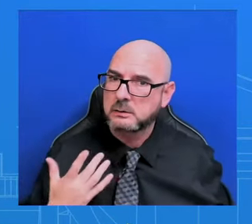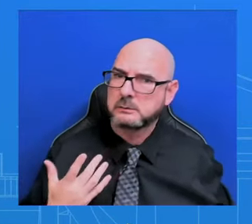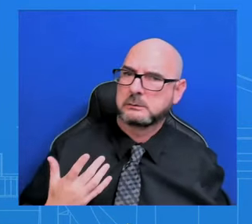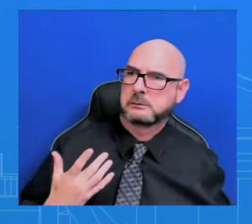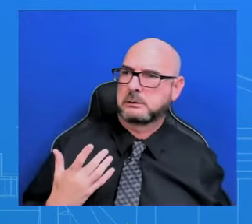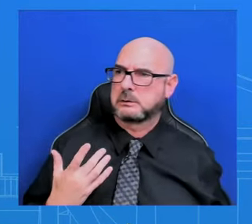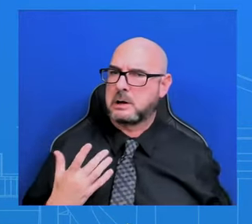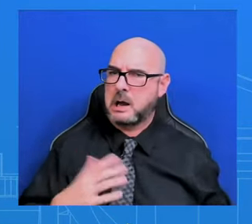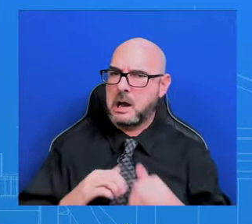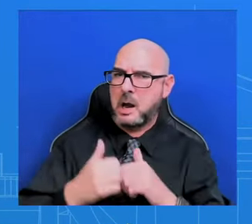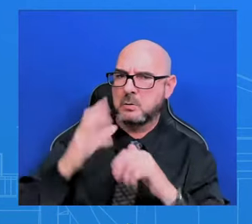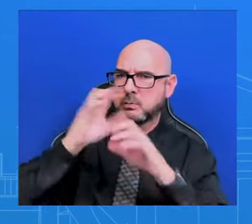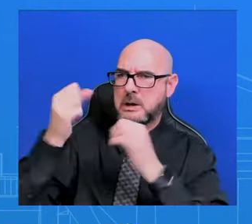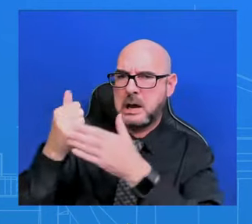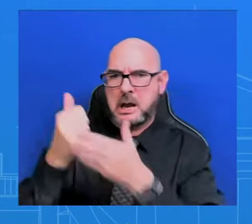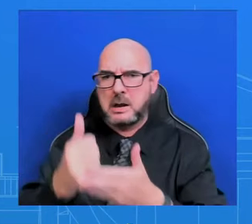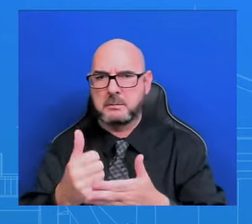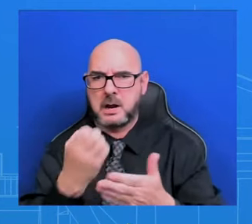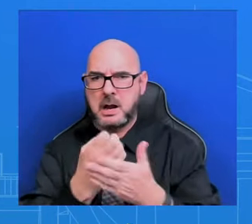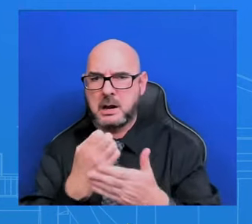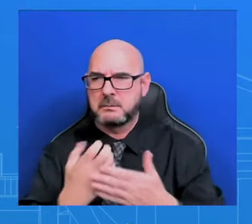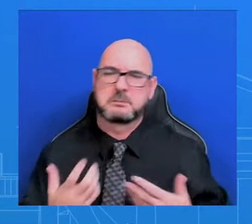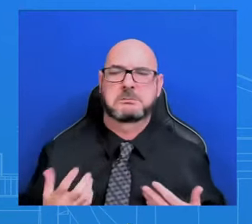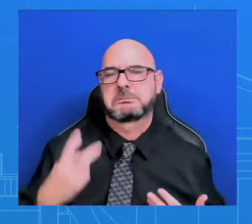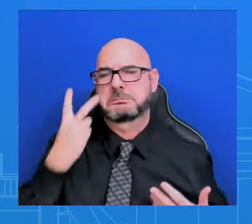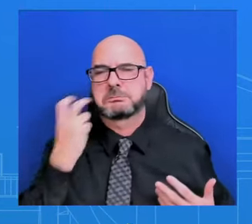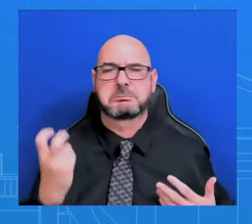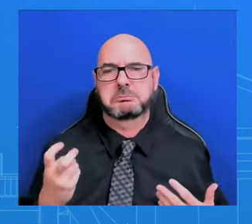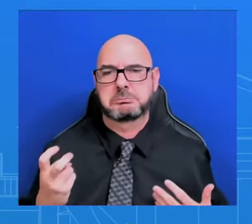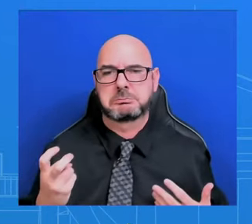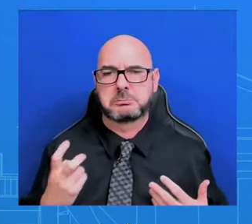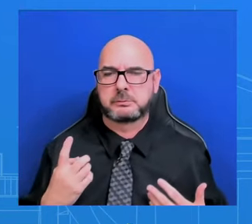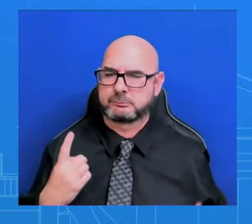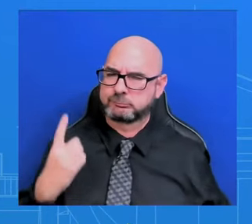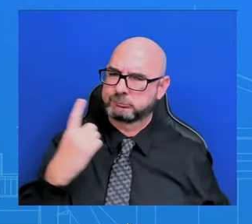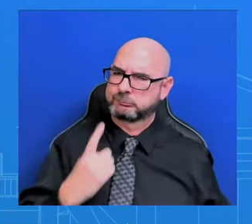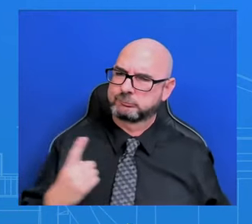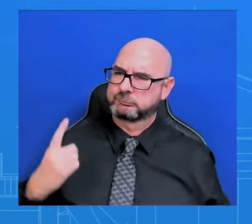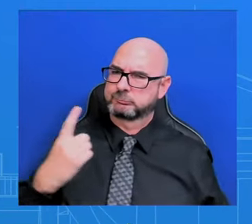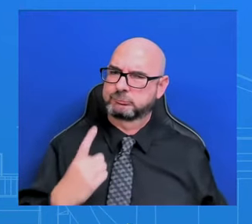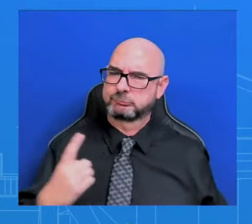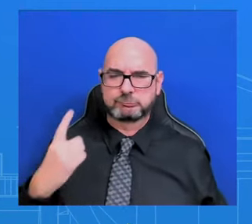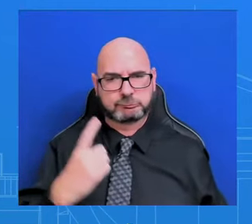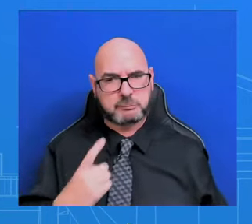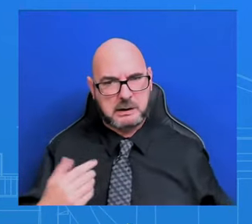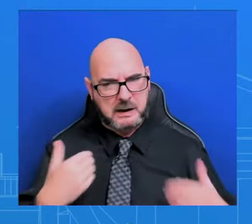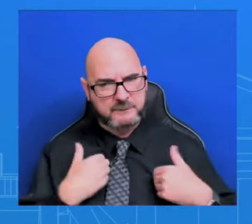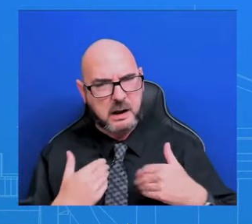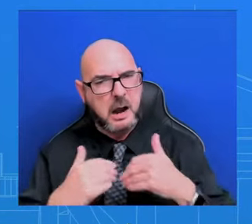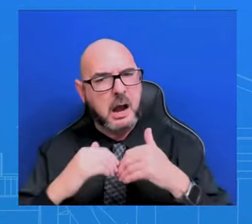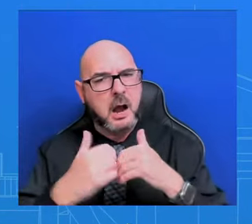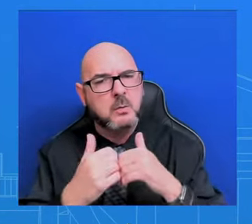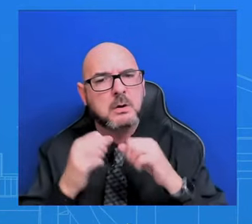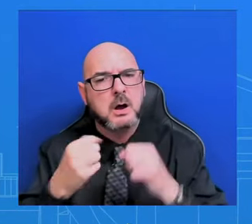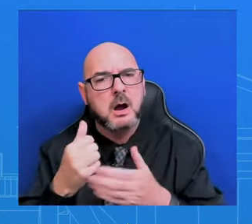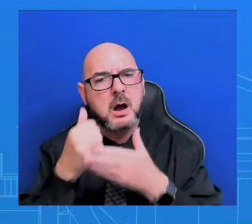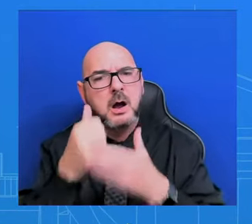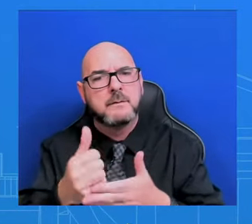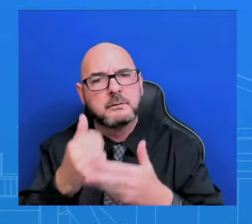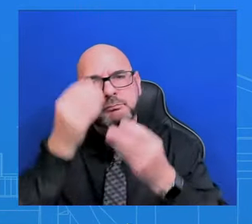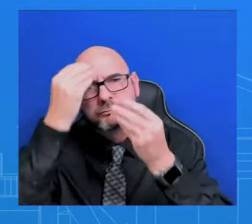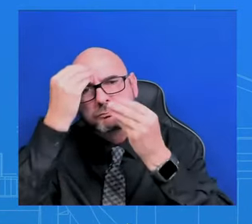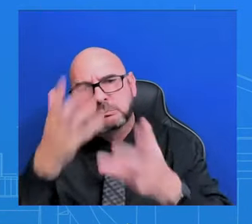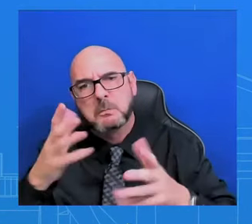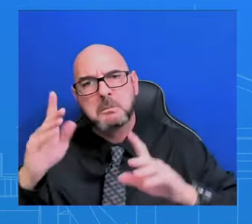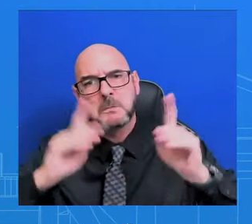and helped them. Are there discussions about different ways that you can try to communicate this message given the fact that so far